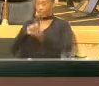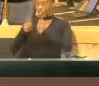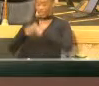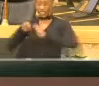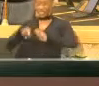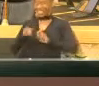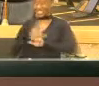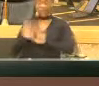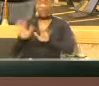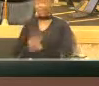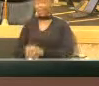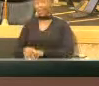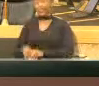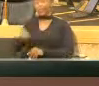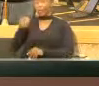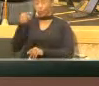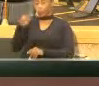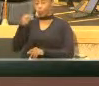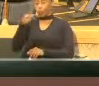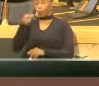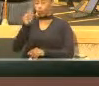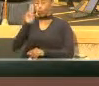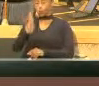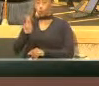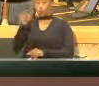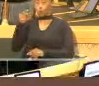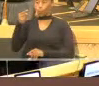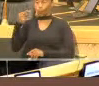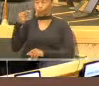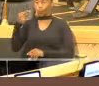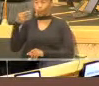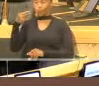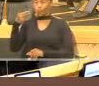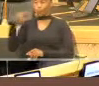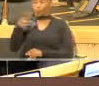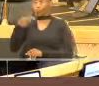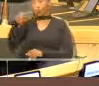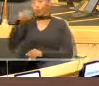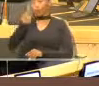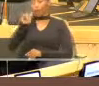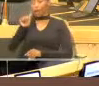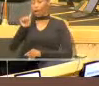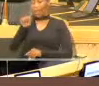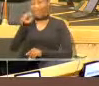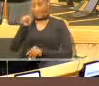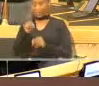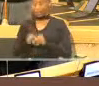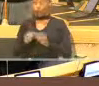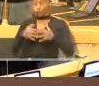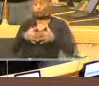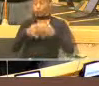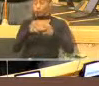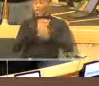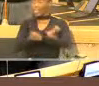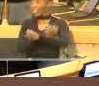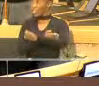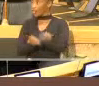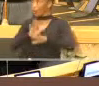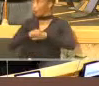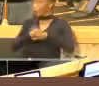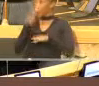one. Kuha will be the hub of energy in the province. And he further said,